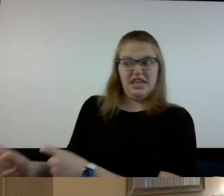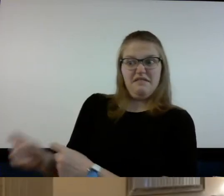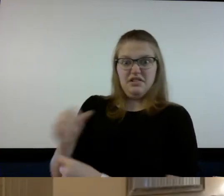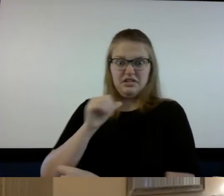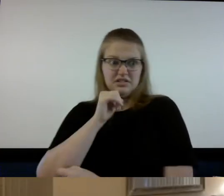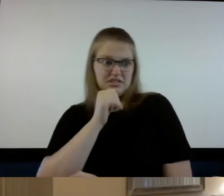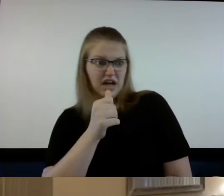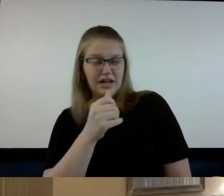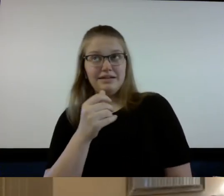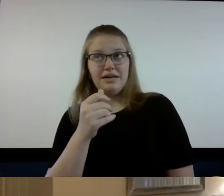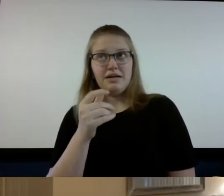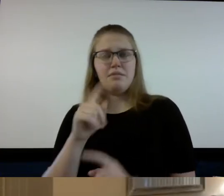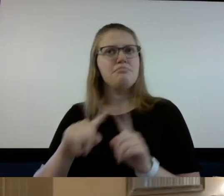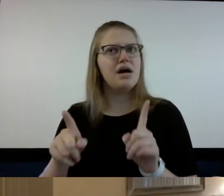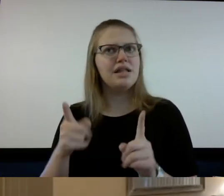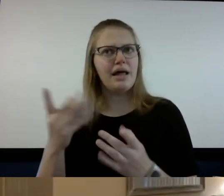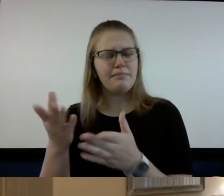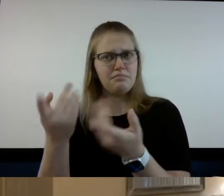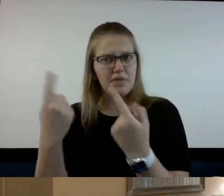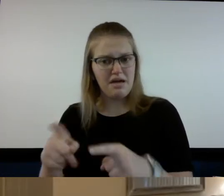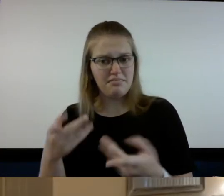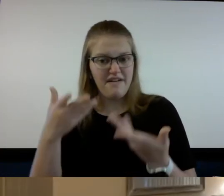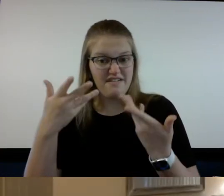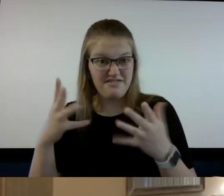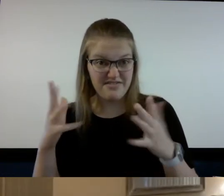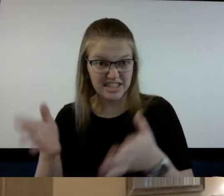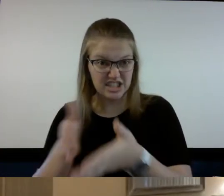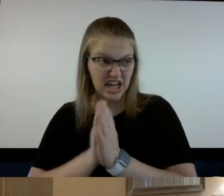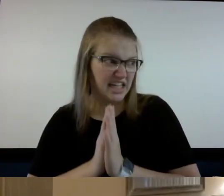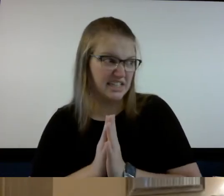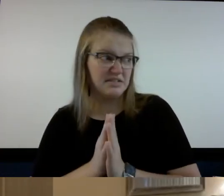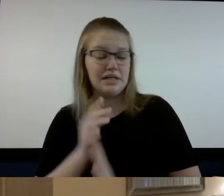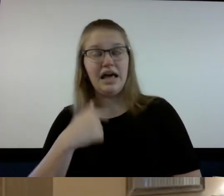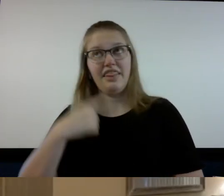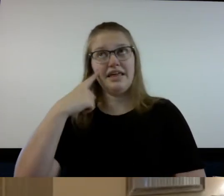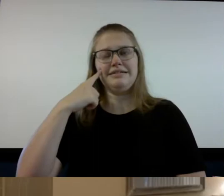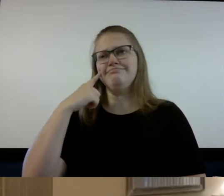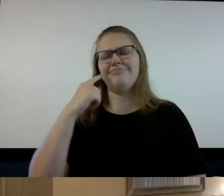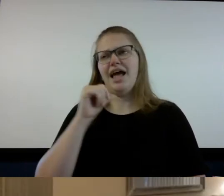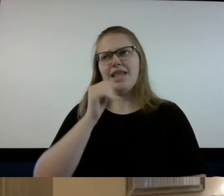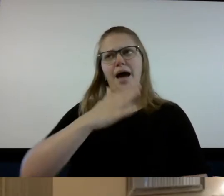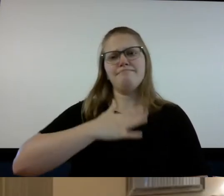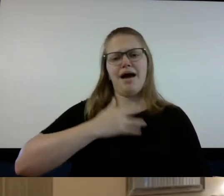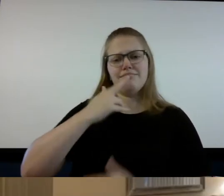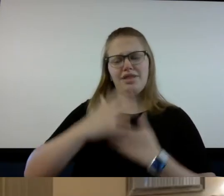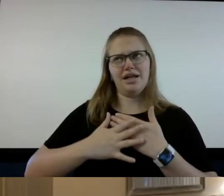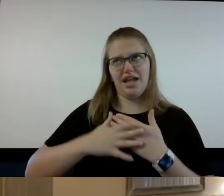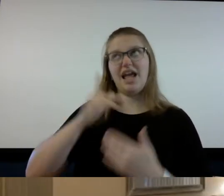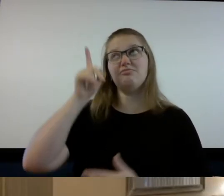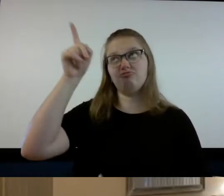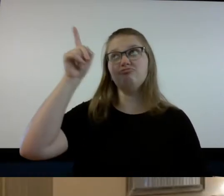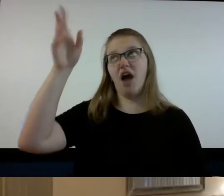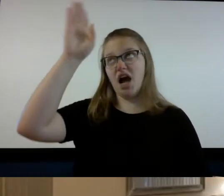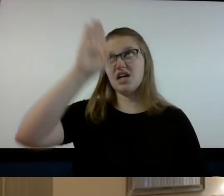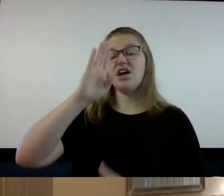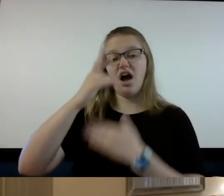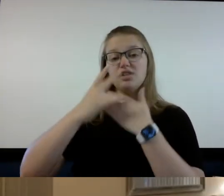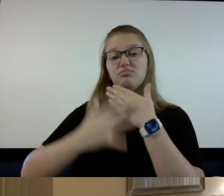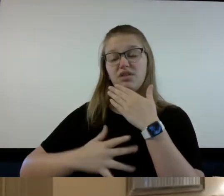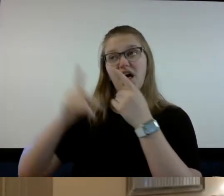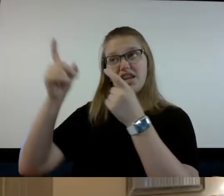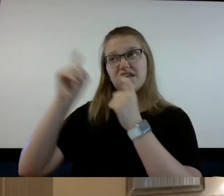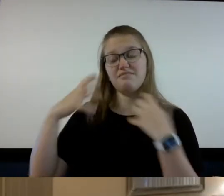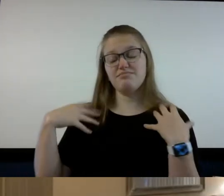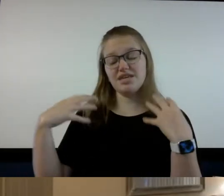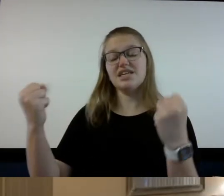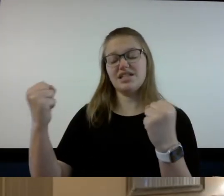was thinking it ain't my blood it wasn't my blood that did it it was his blood that brought healing to my